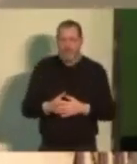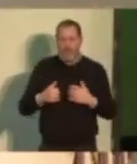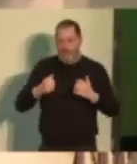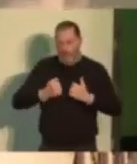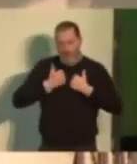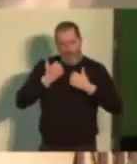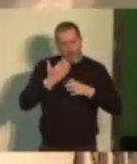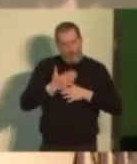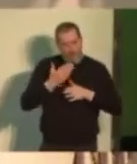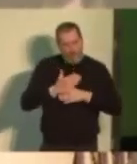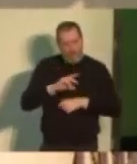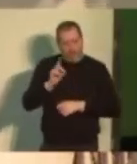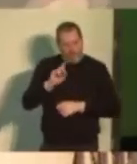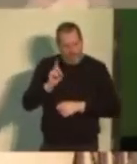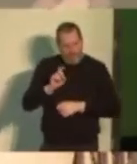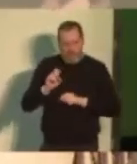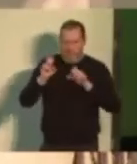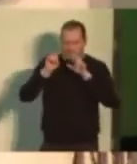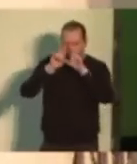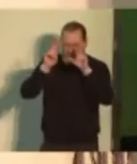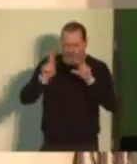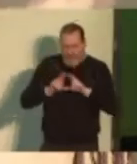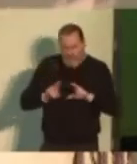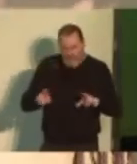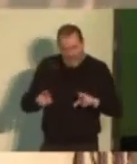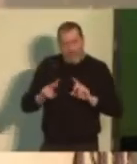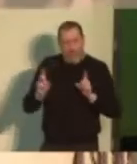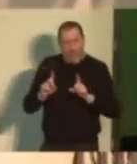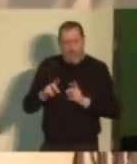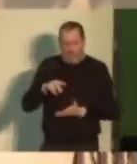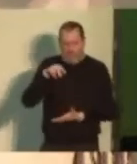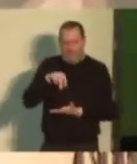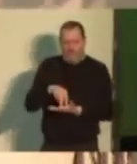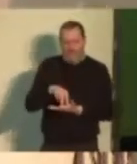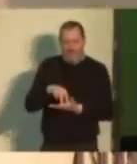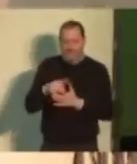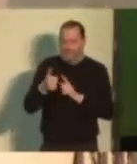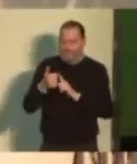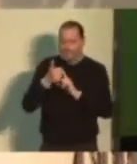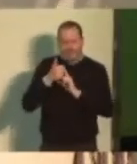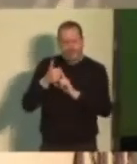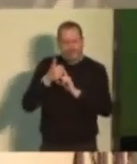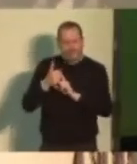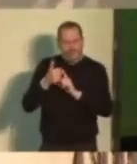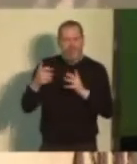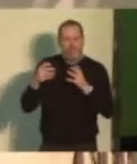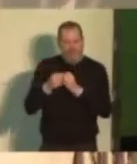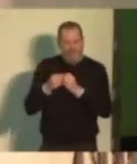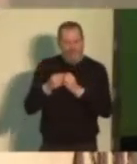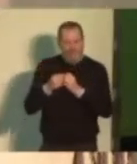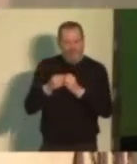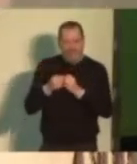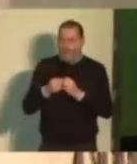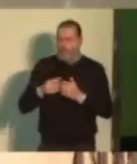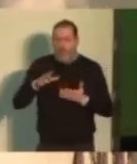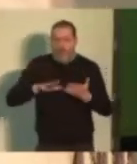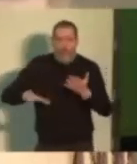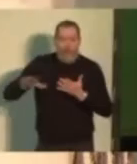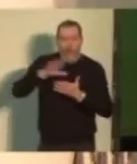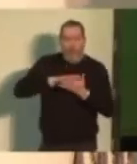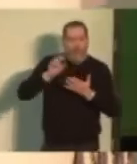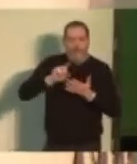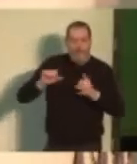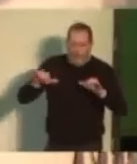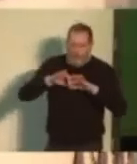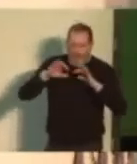right now internationally is to stand together. Our job right now is to bring people all over